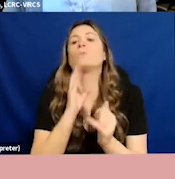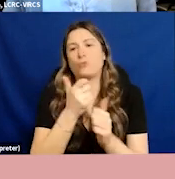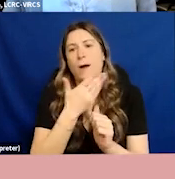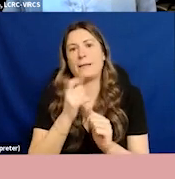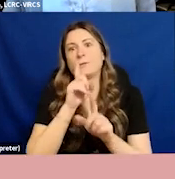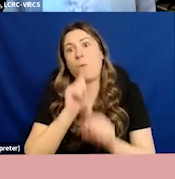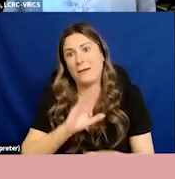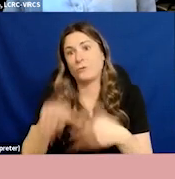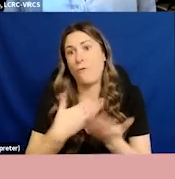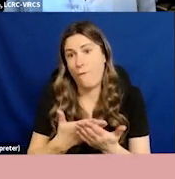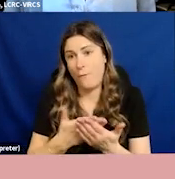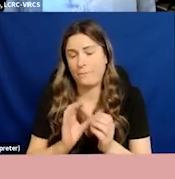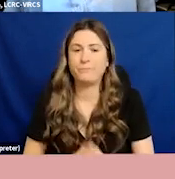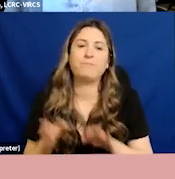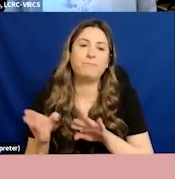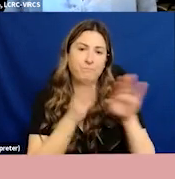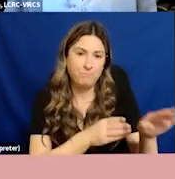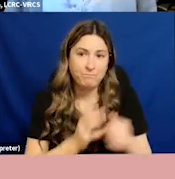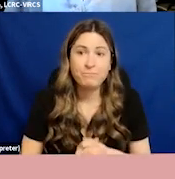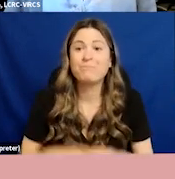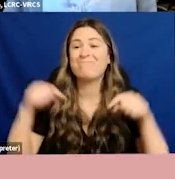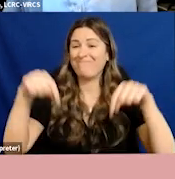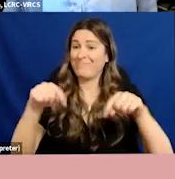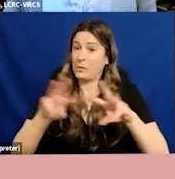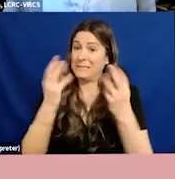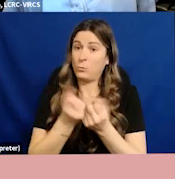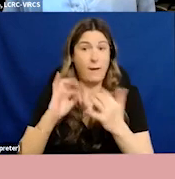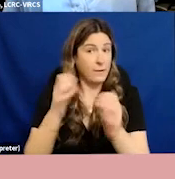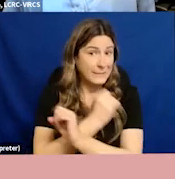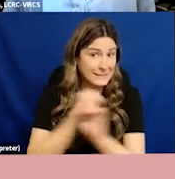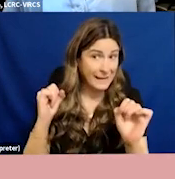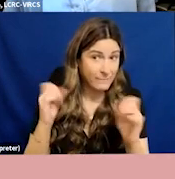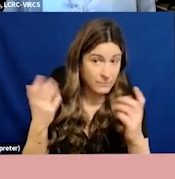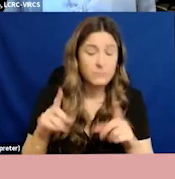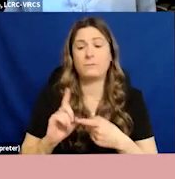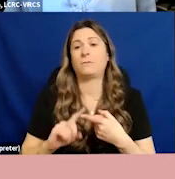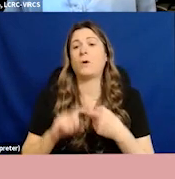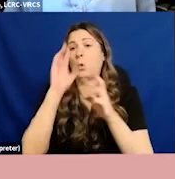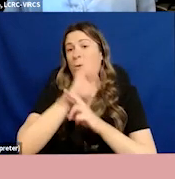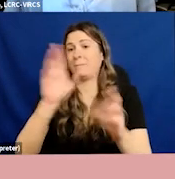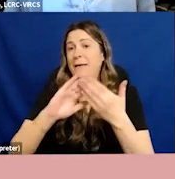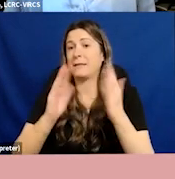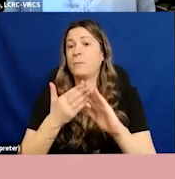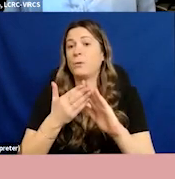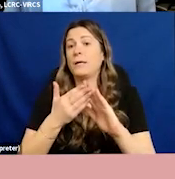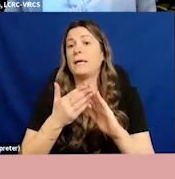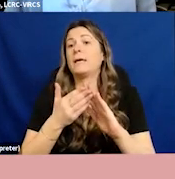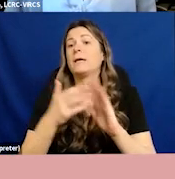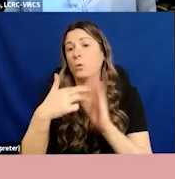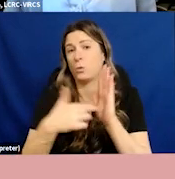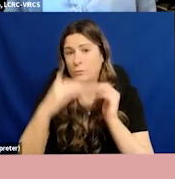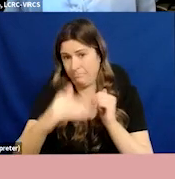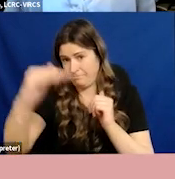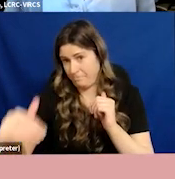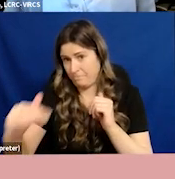keeping the space as safe as possible for all folks attending please respect our community guidelines which are posted on this slide and in the zoom